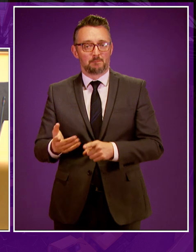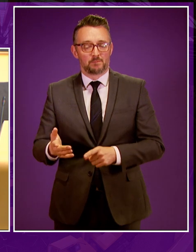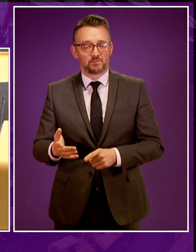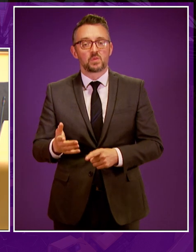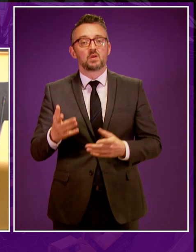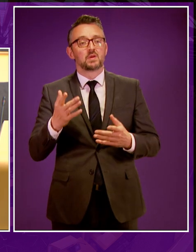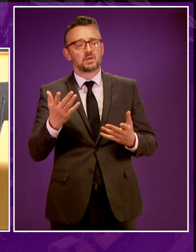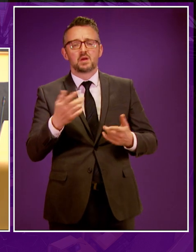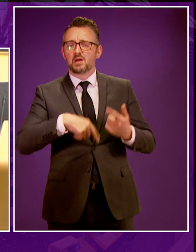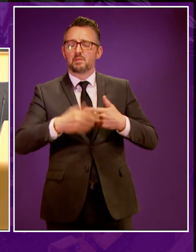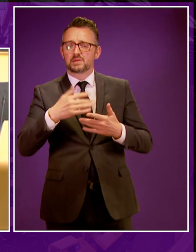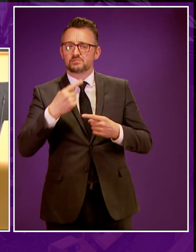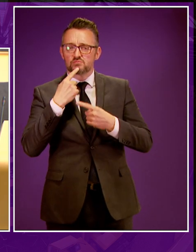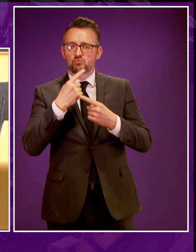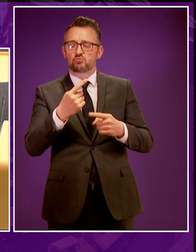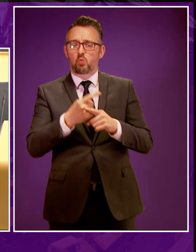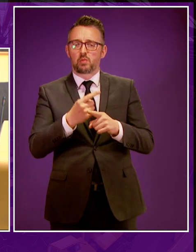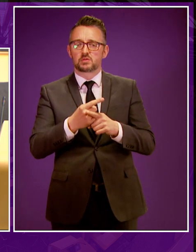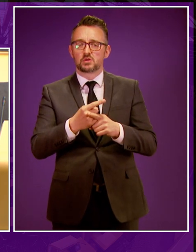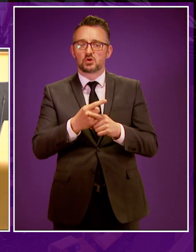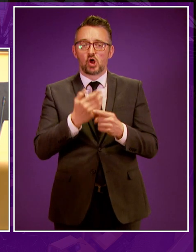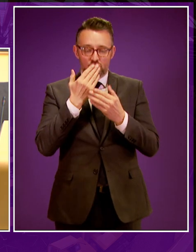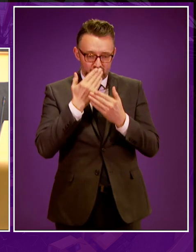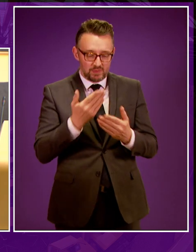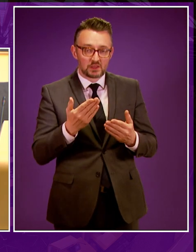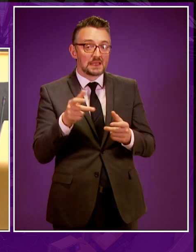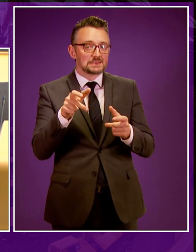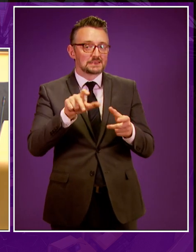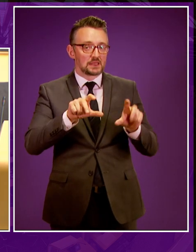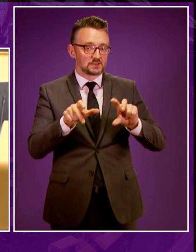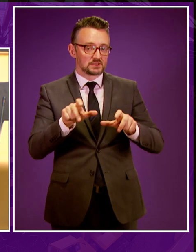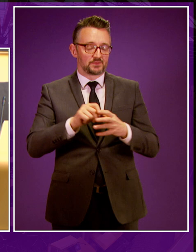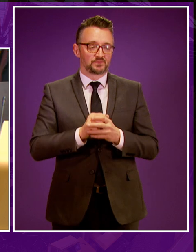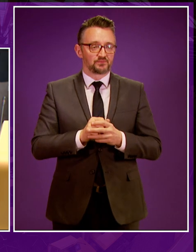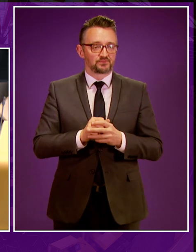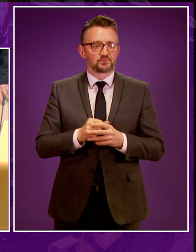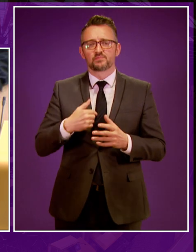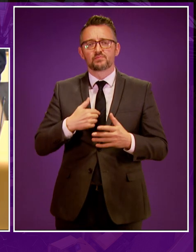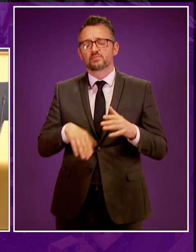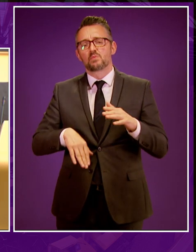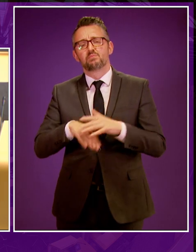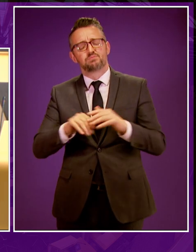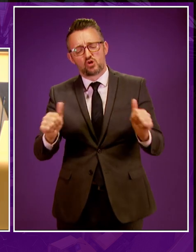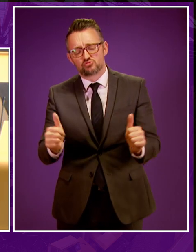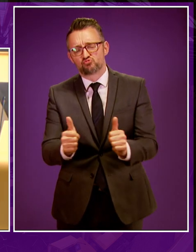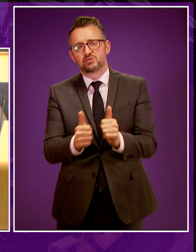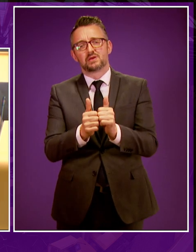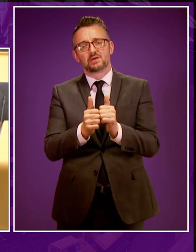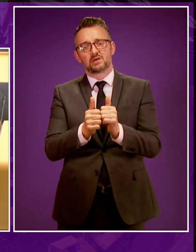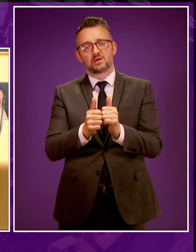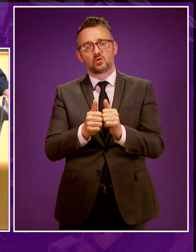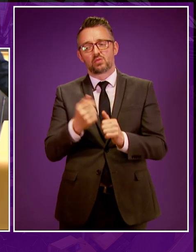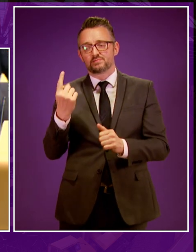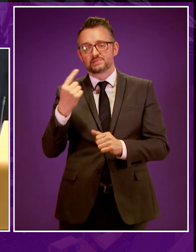much mention has been made in this debate about respecting the science. And I wholeheartedly agree with the proposition